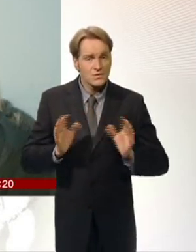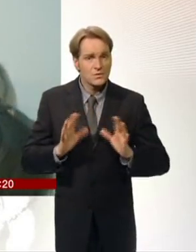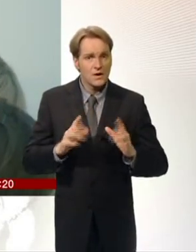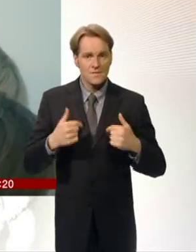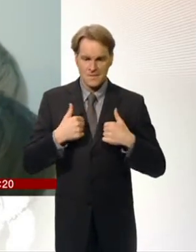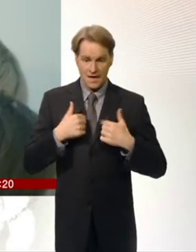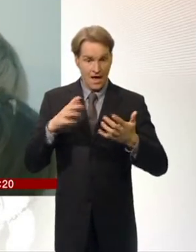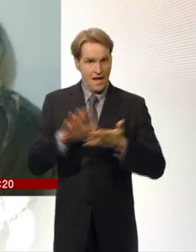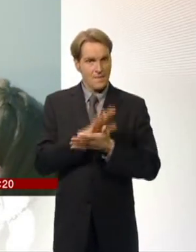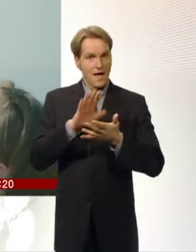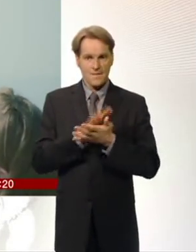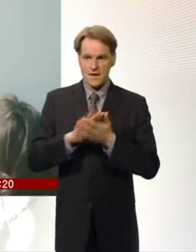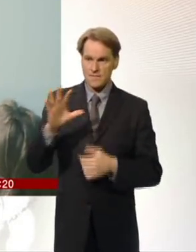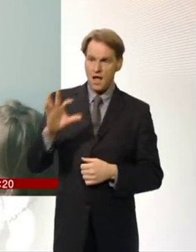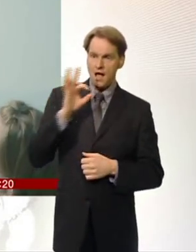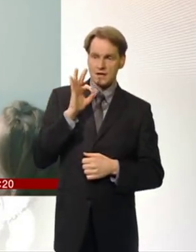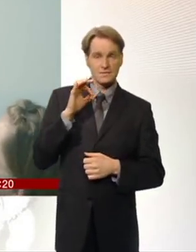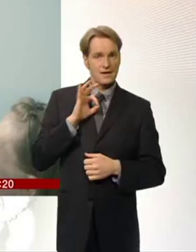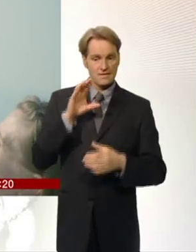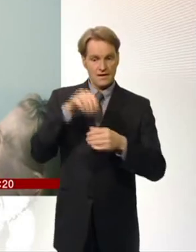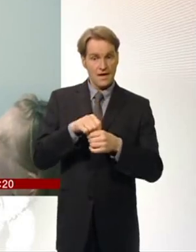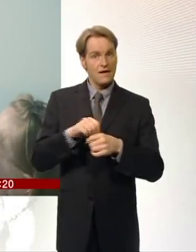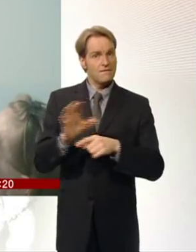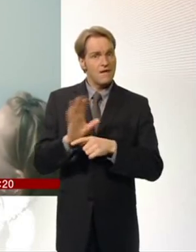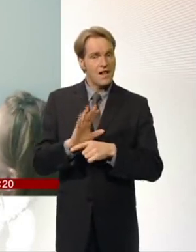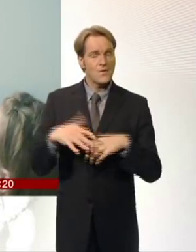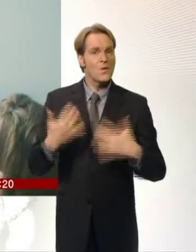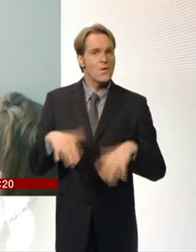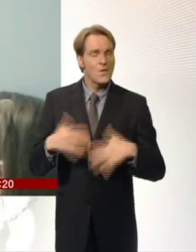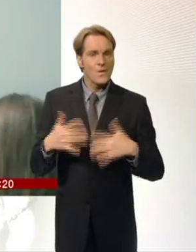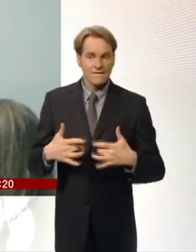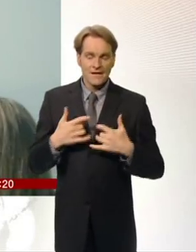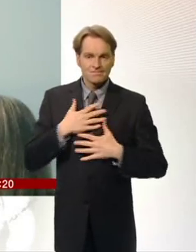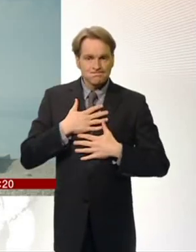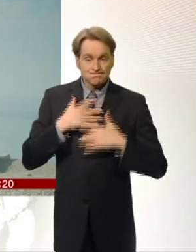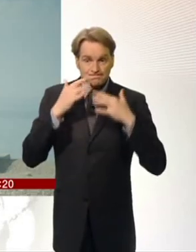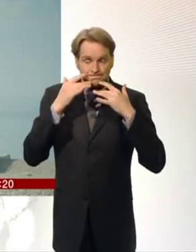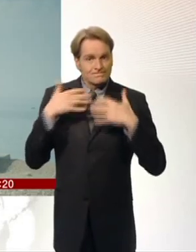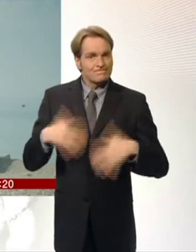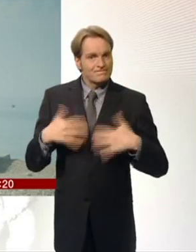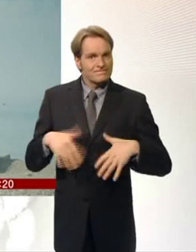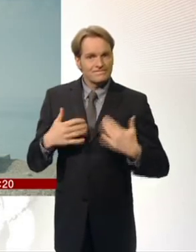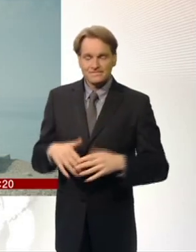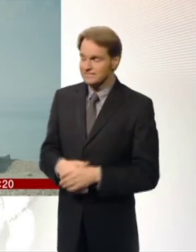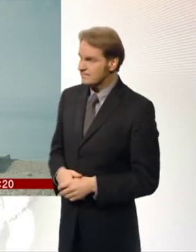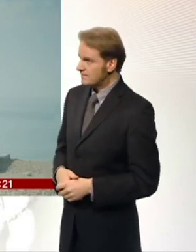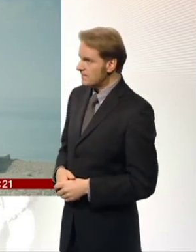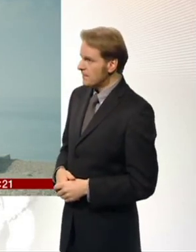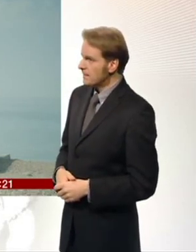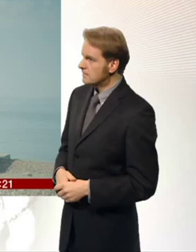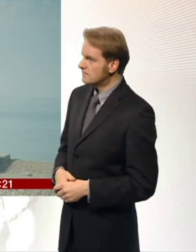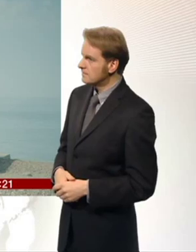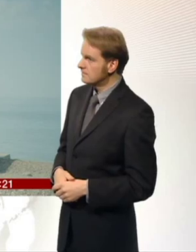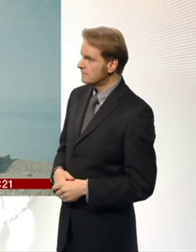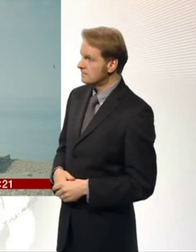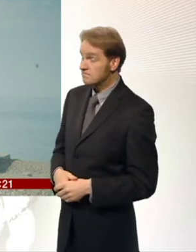happy to be asked to be in it because that scene means so We're just seeing you here. Aren't we now? And that's actually, I mean, everything